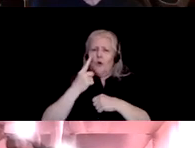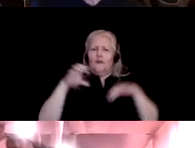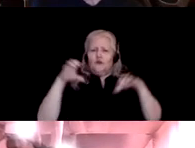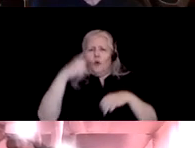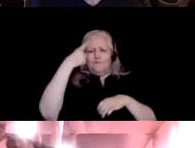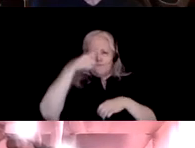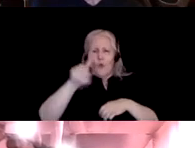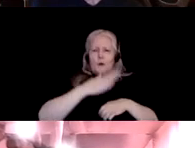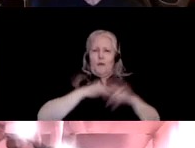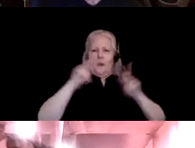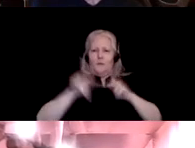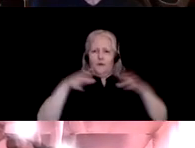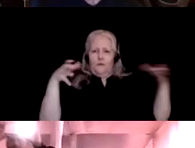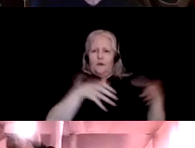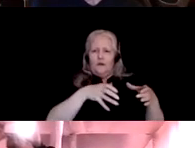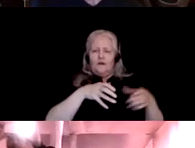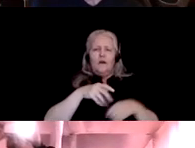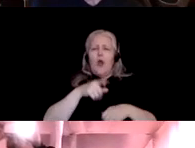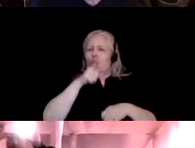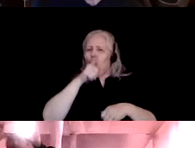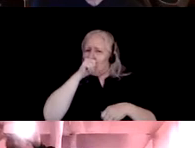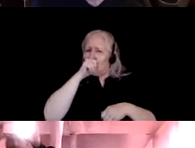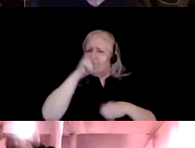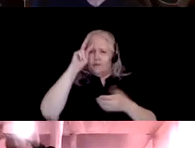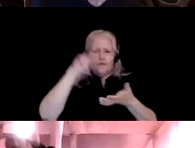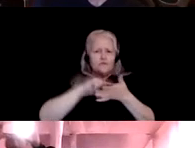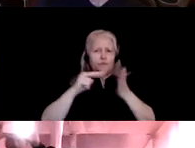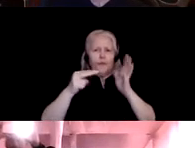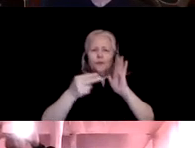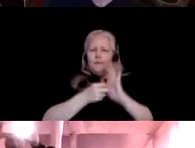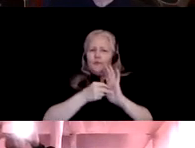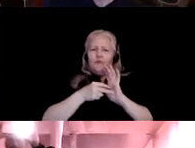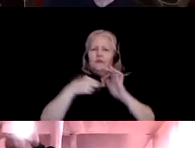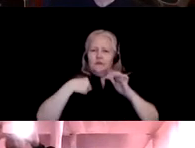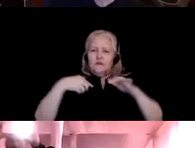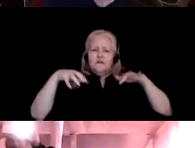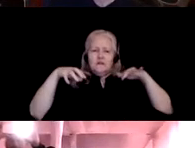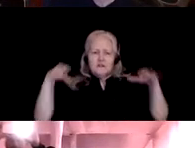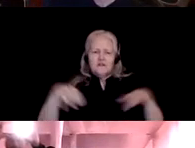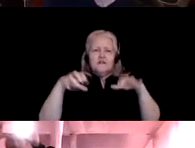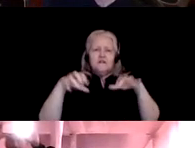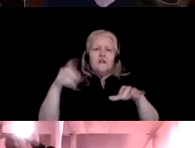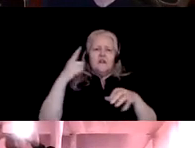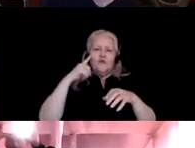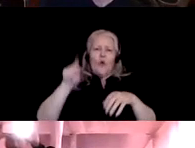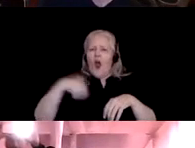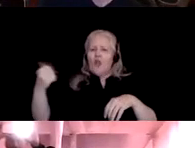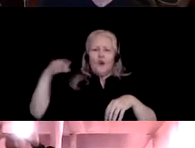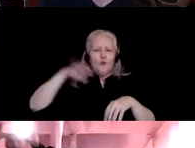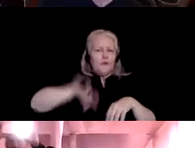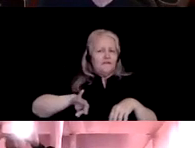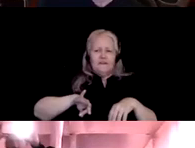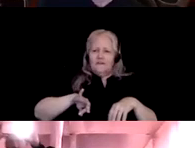It was never for once intended to achieve accolence or benefits. My sole